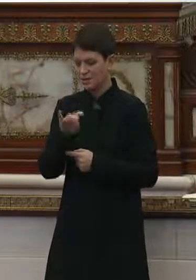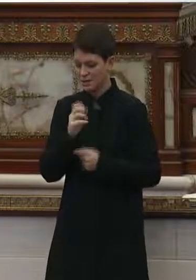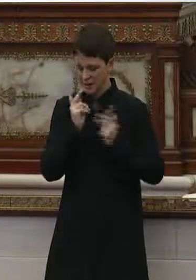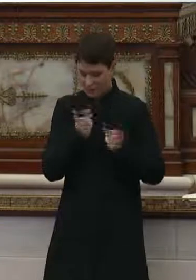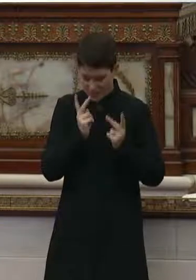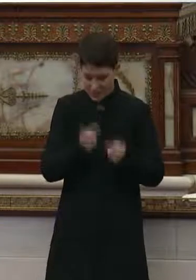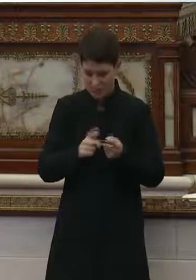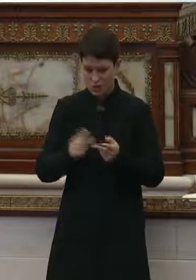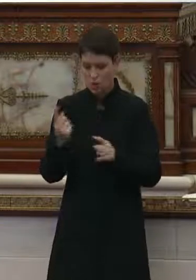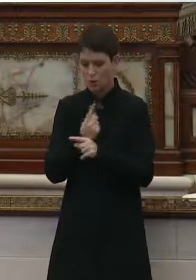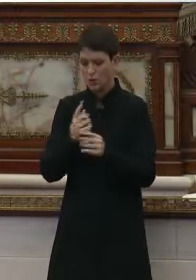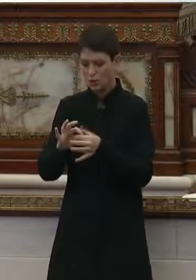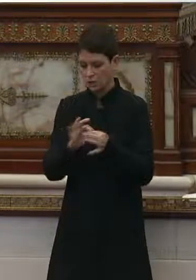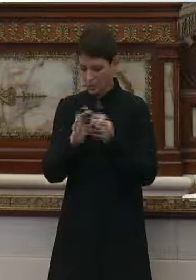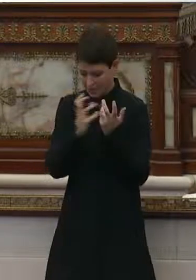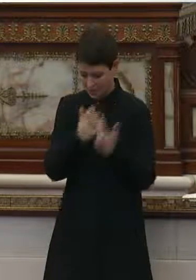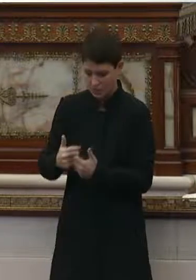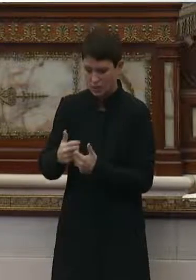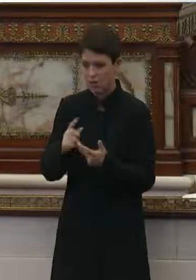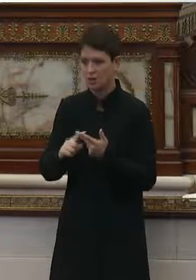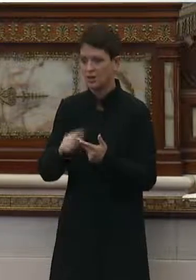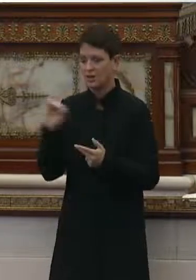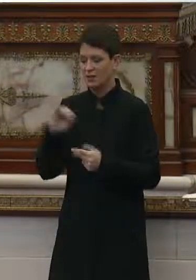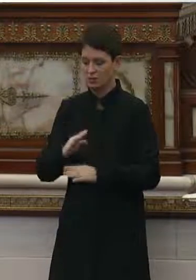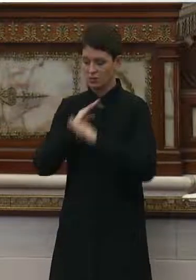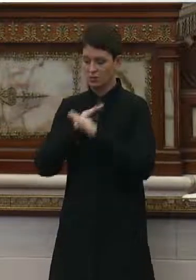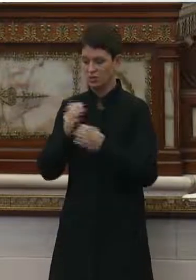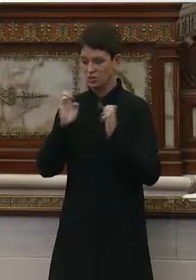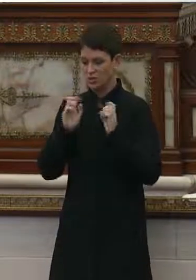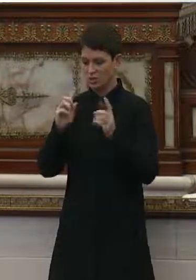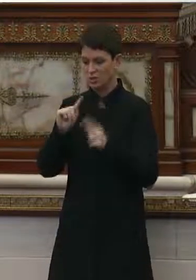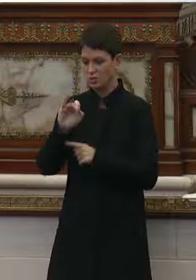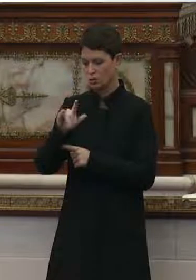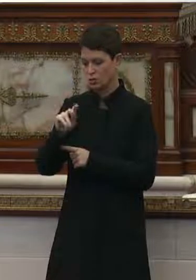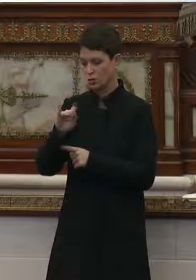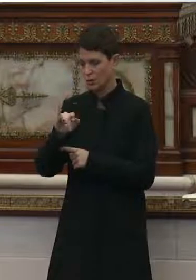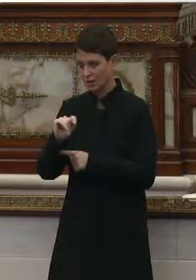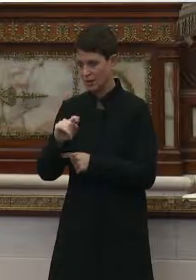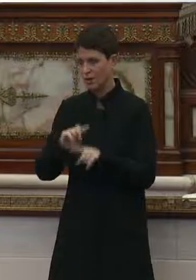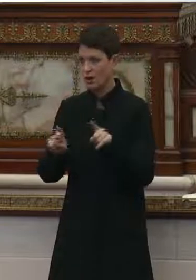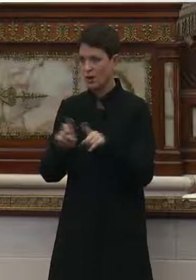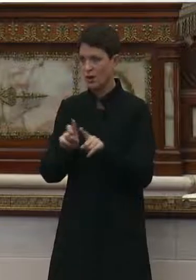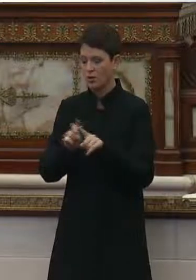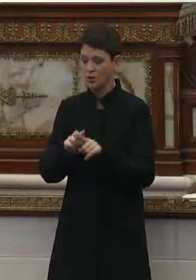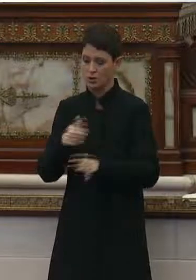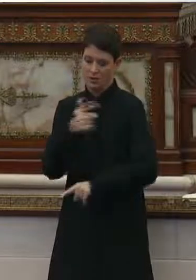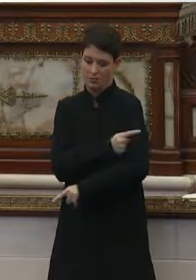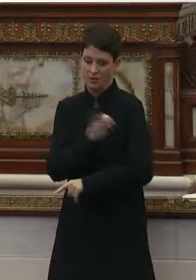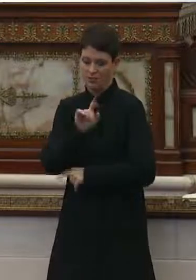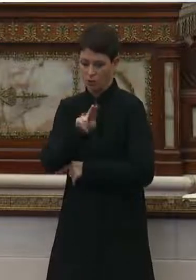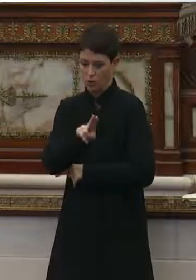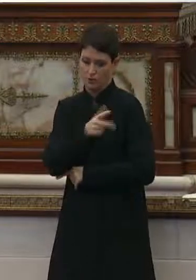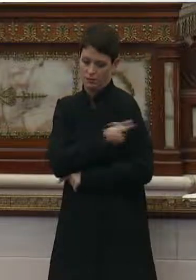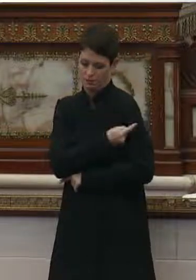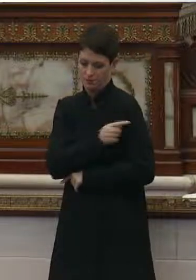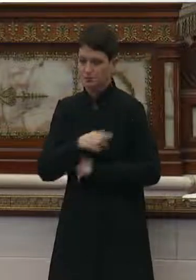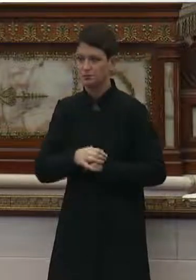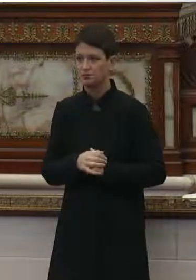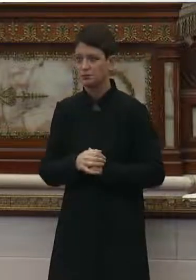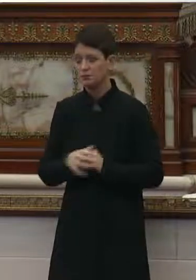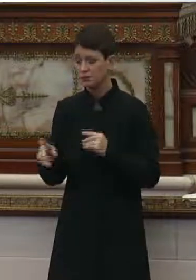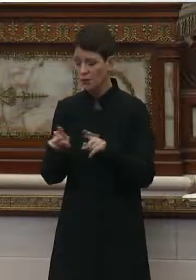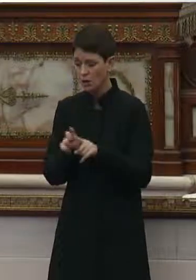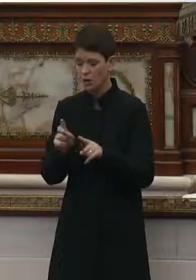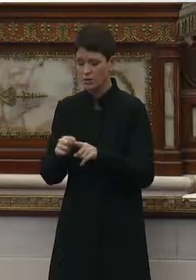coordination meetings, creation of an infection prevention educational toolkit, and providing influenza vaccination. We have taken